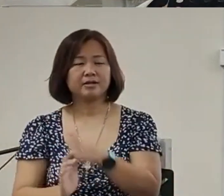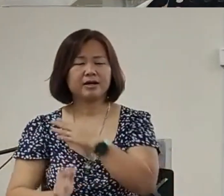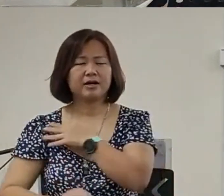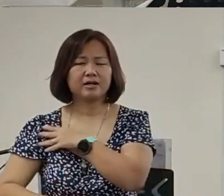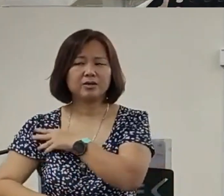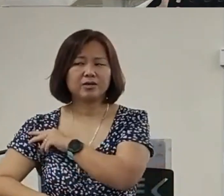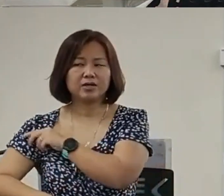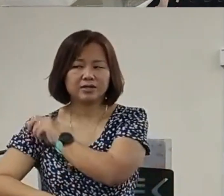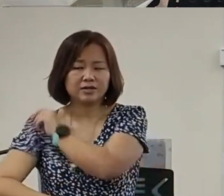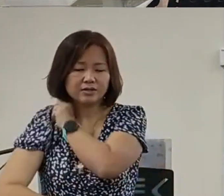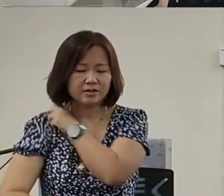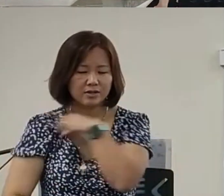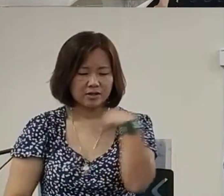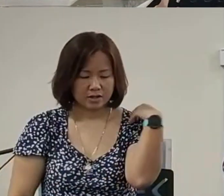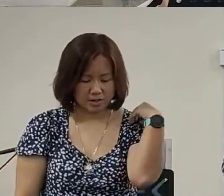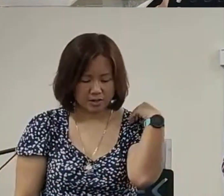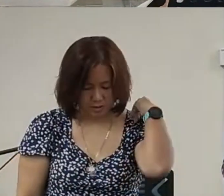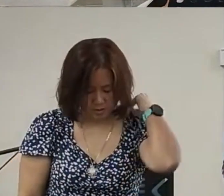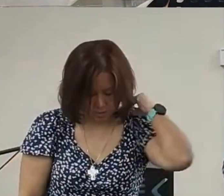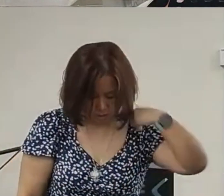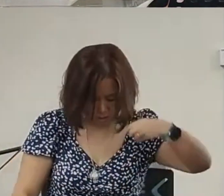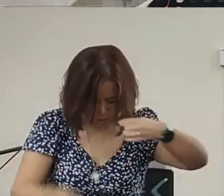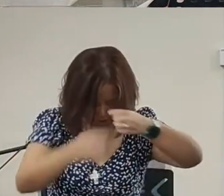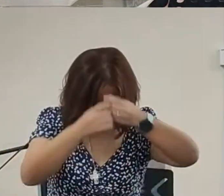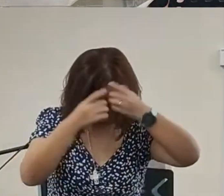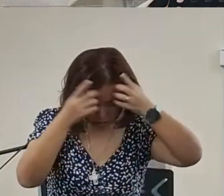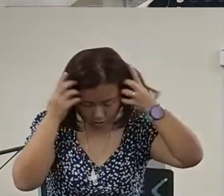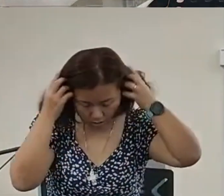a moment think about those words